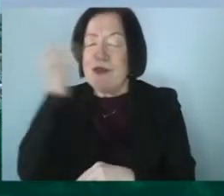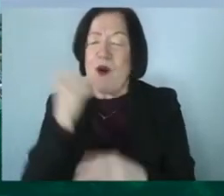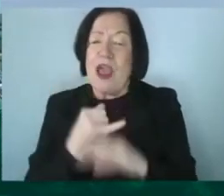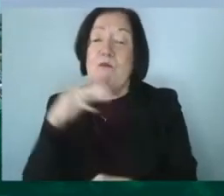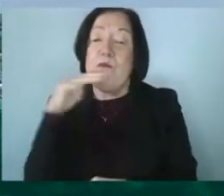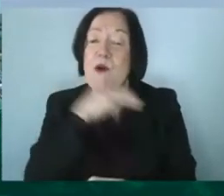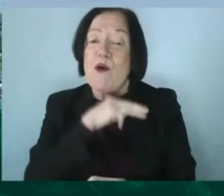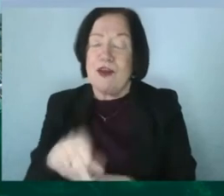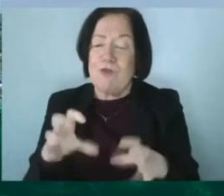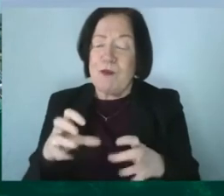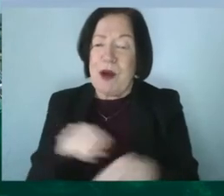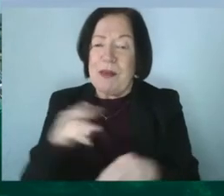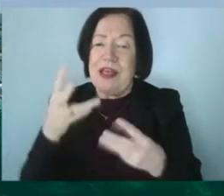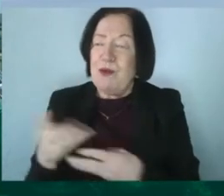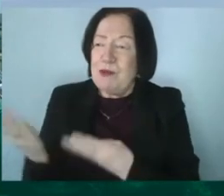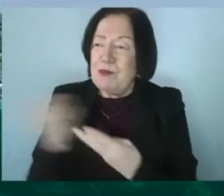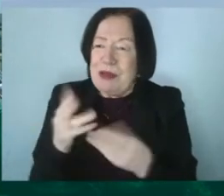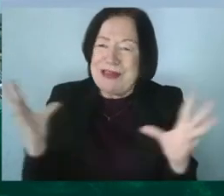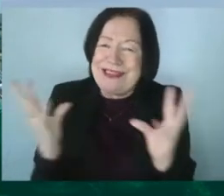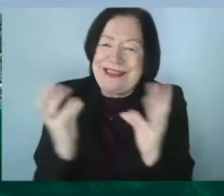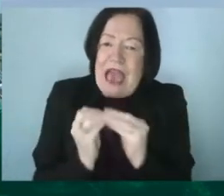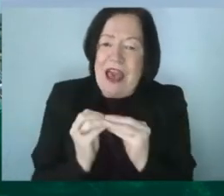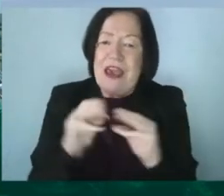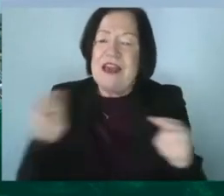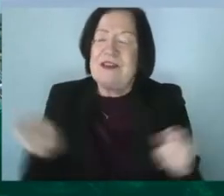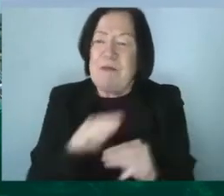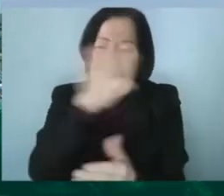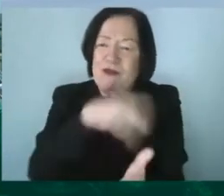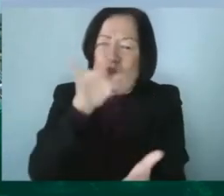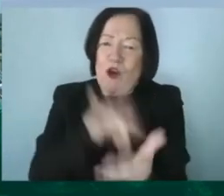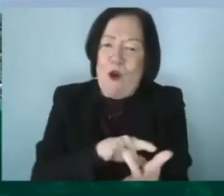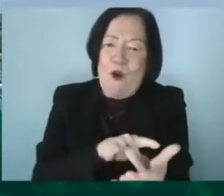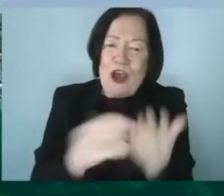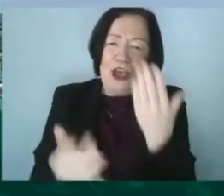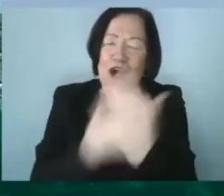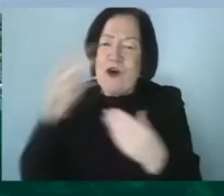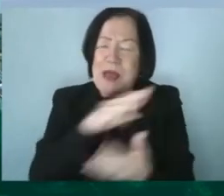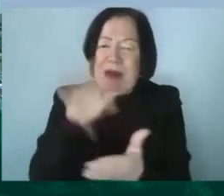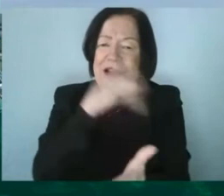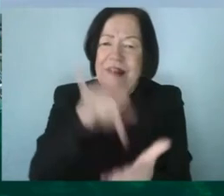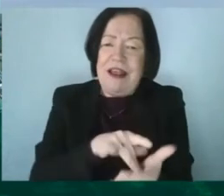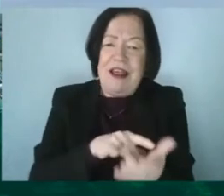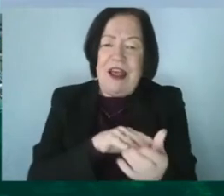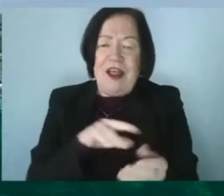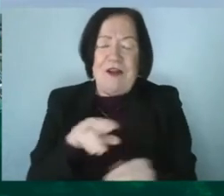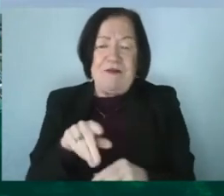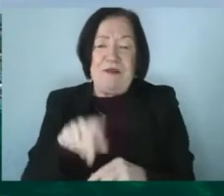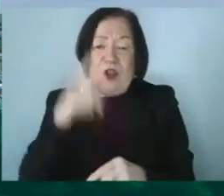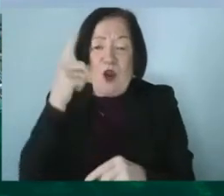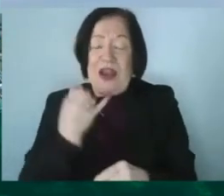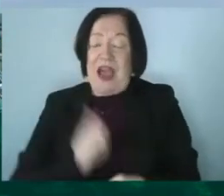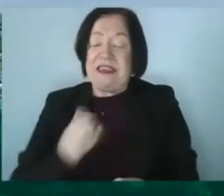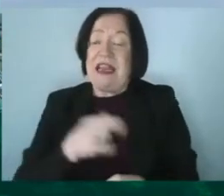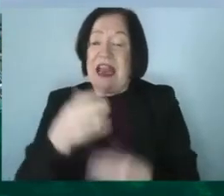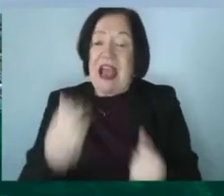football people they want to bring people together it's people at the core it's young people at the core it's not about the the only identity they have is